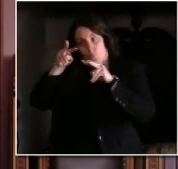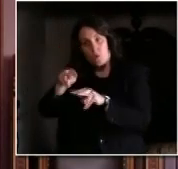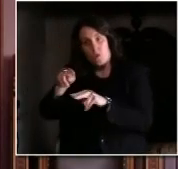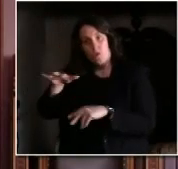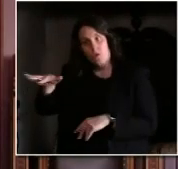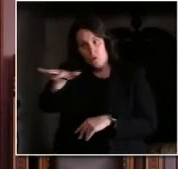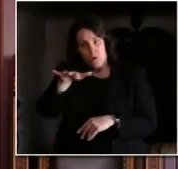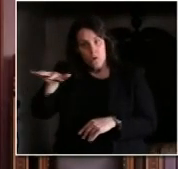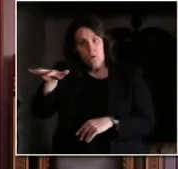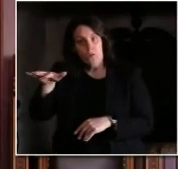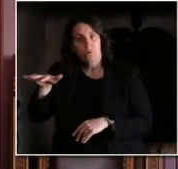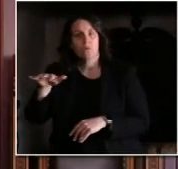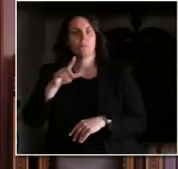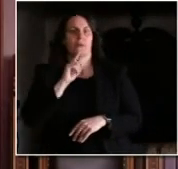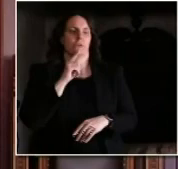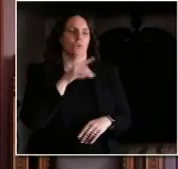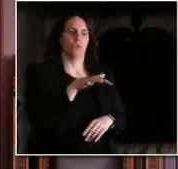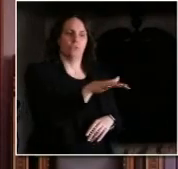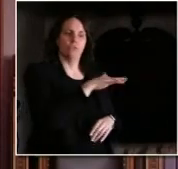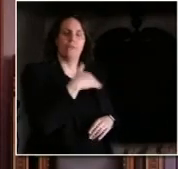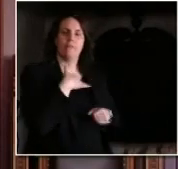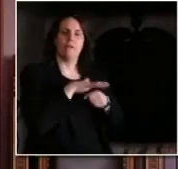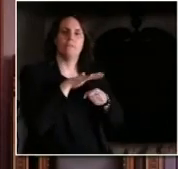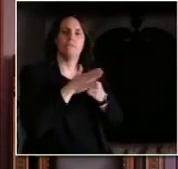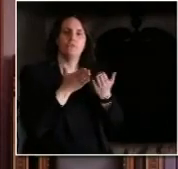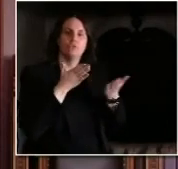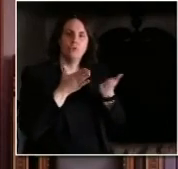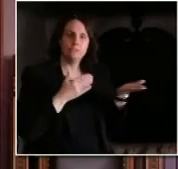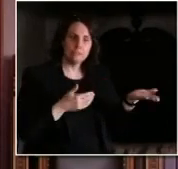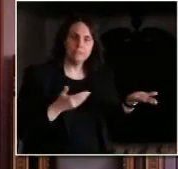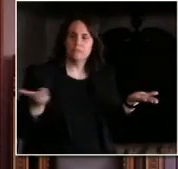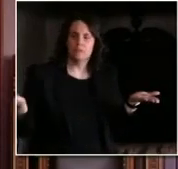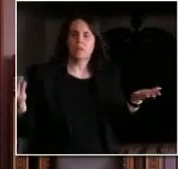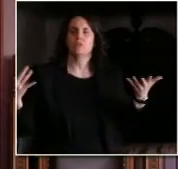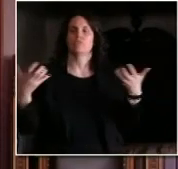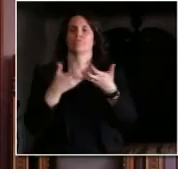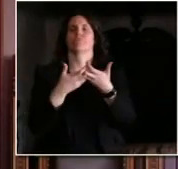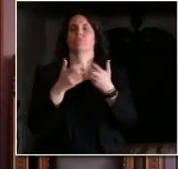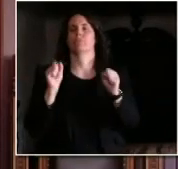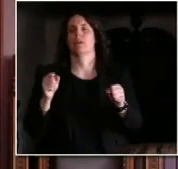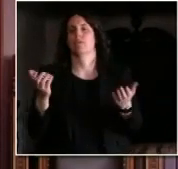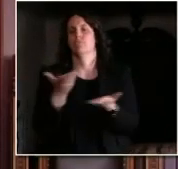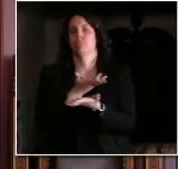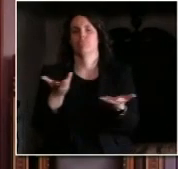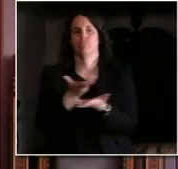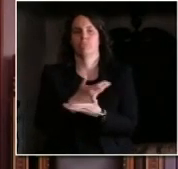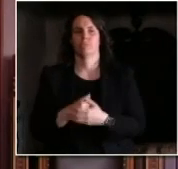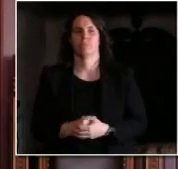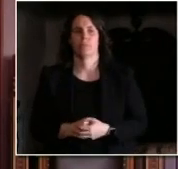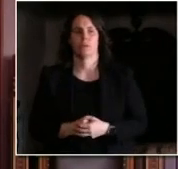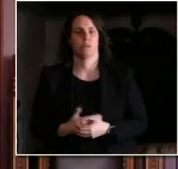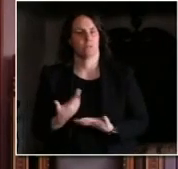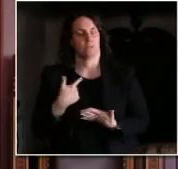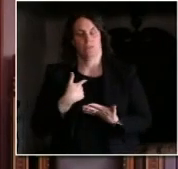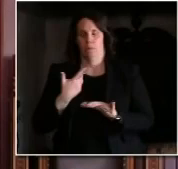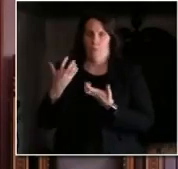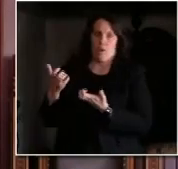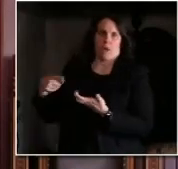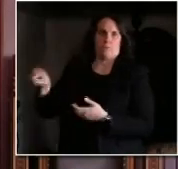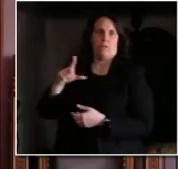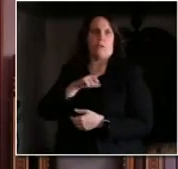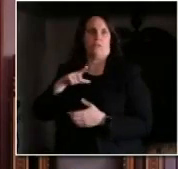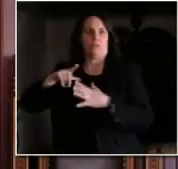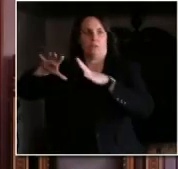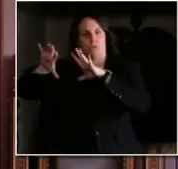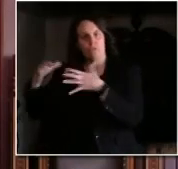and hopefully the legislature and others will make sure that adequate compensation